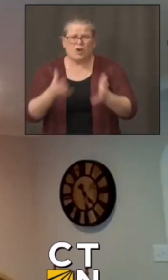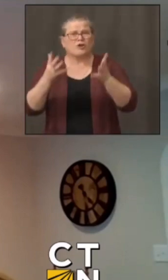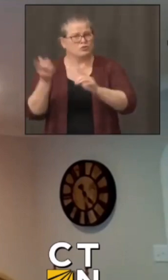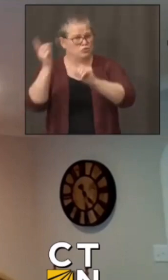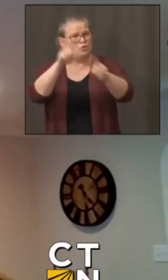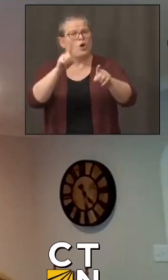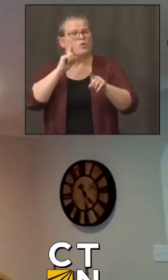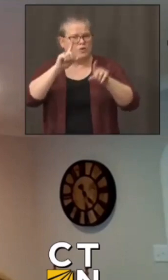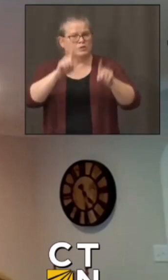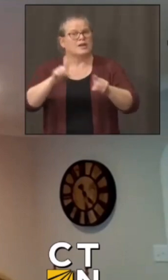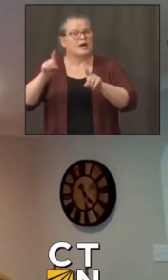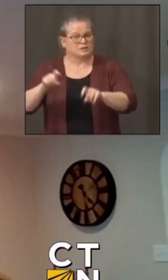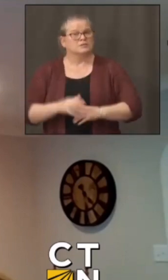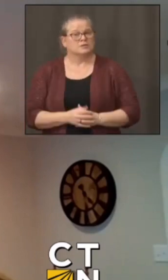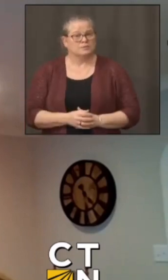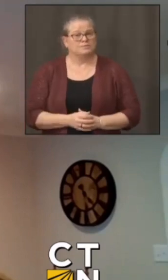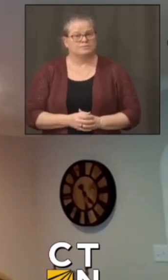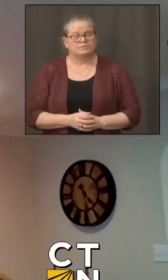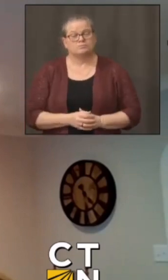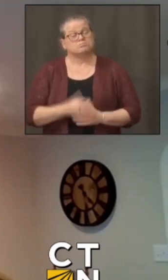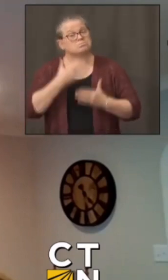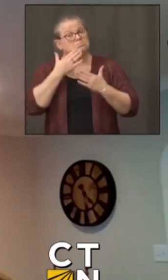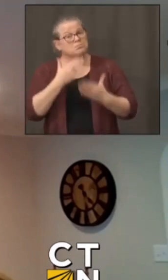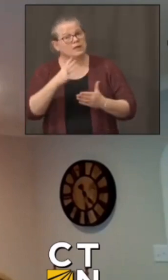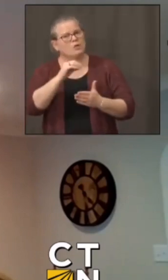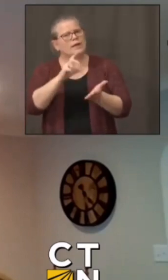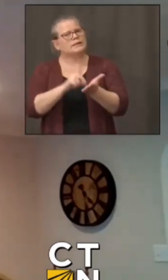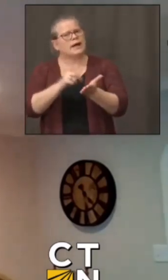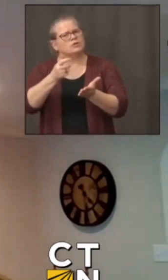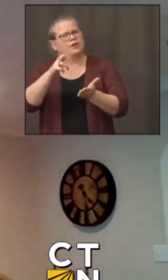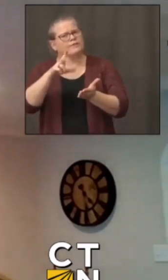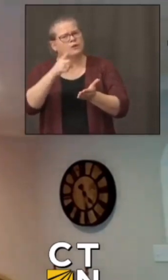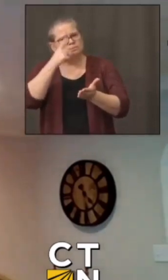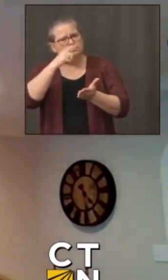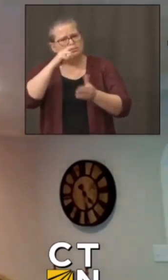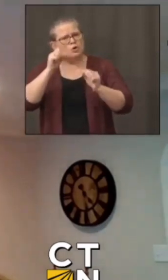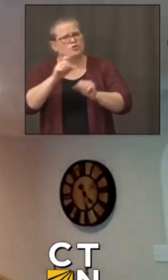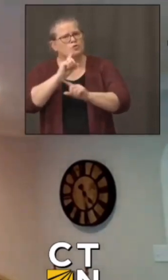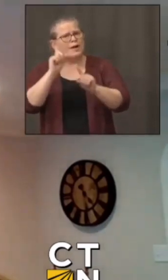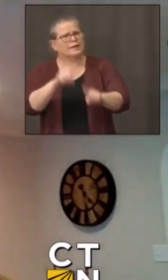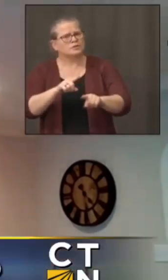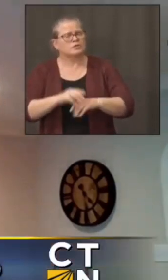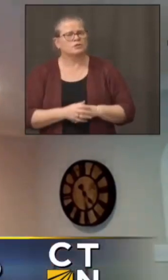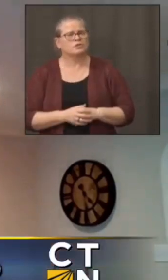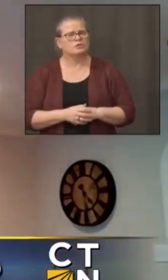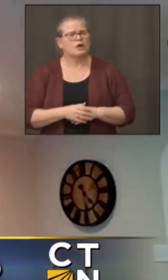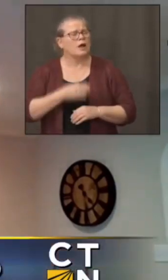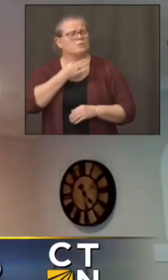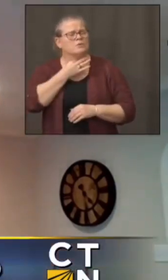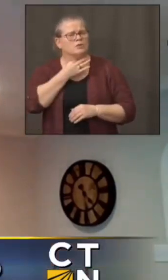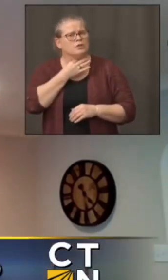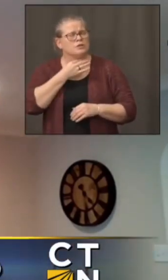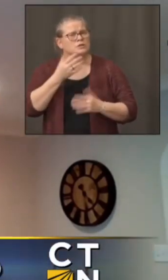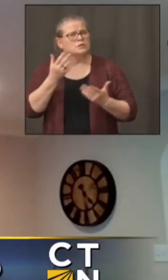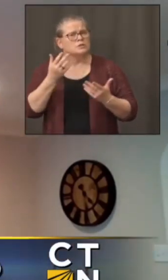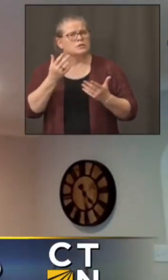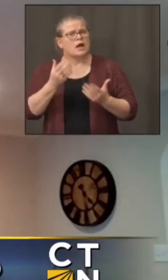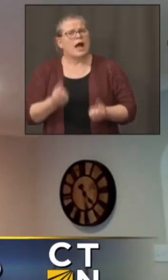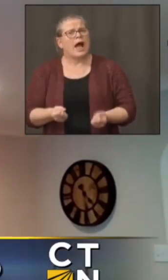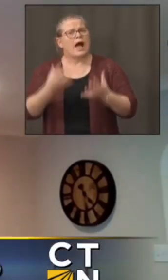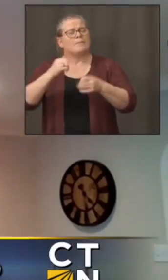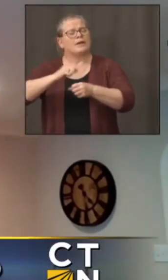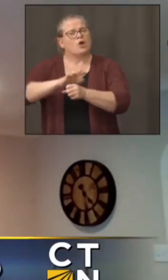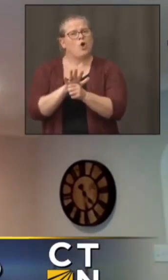thank you for that and maybe doctor could you answer this do you do we know how many covid cases originated in